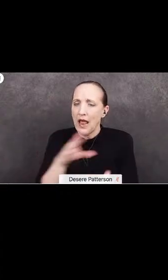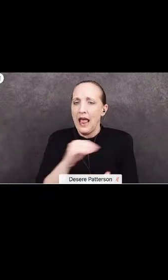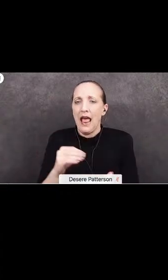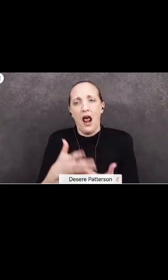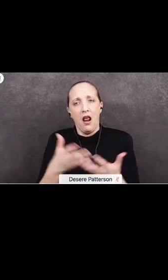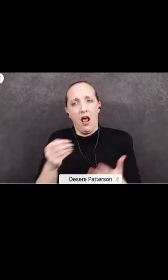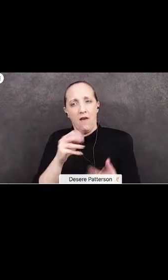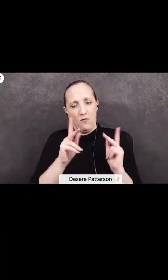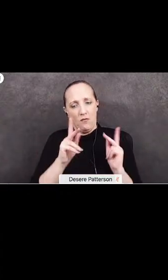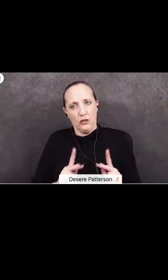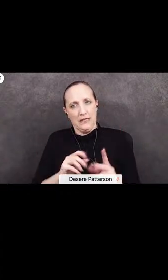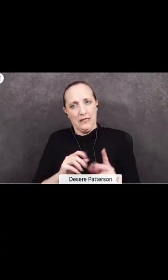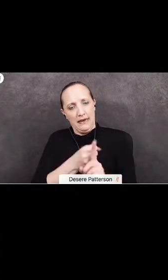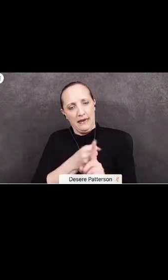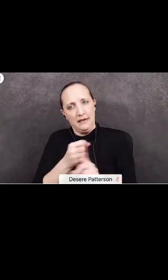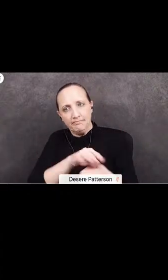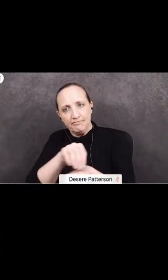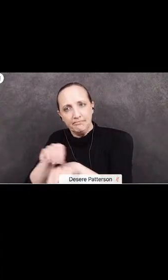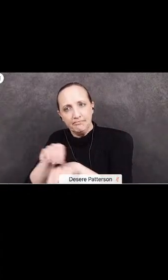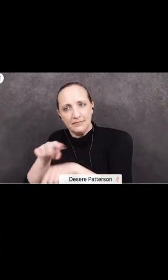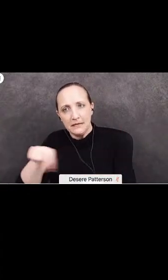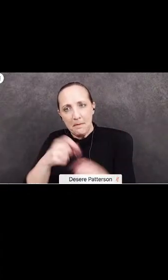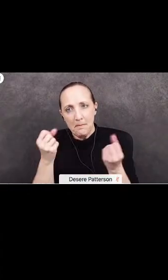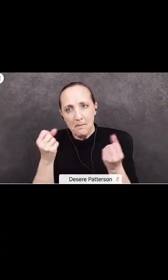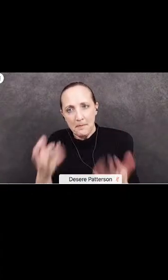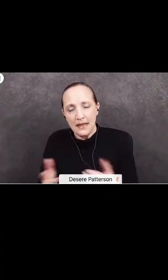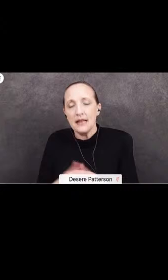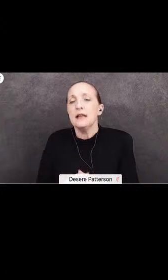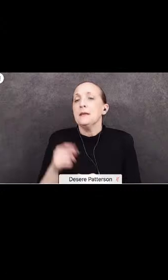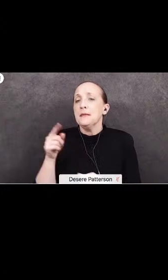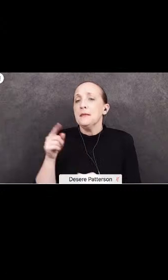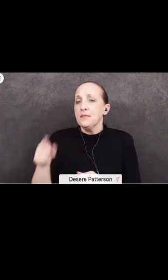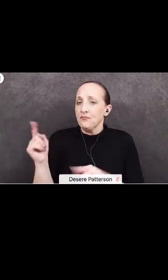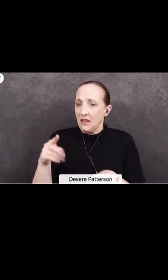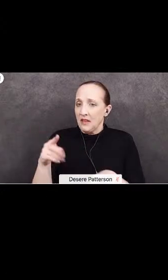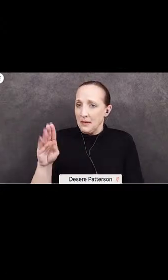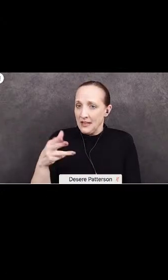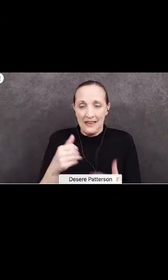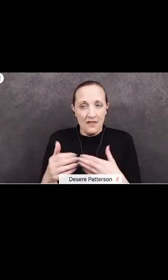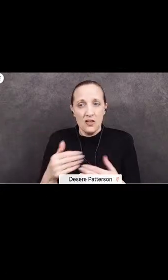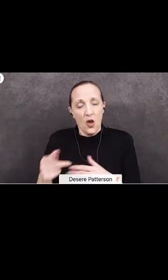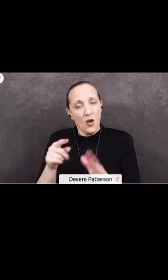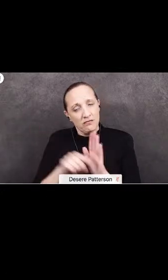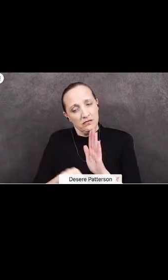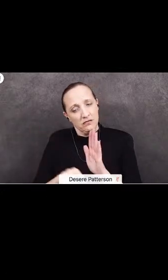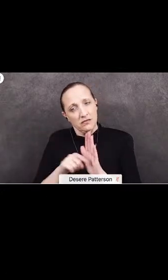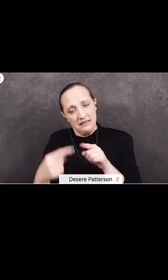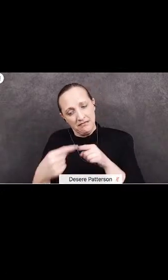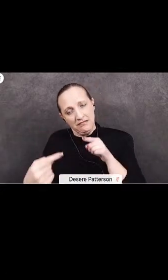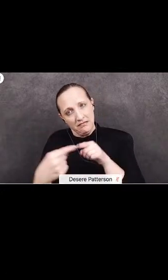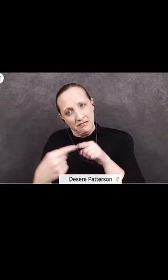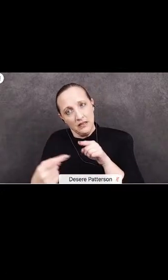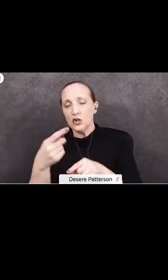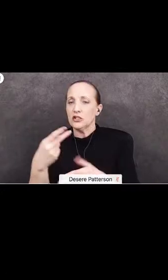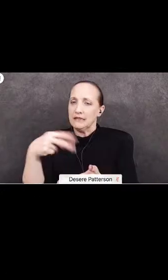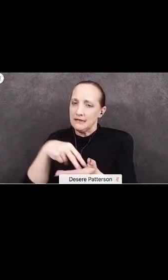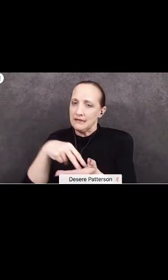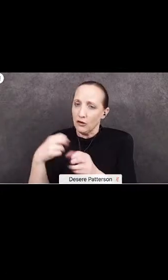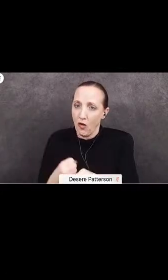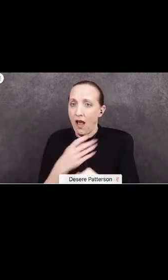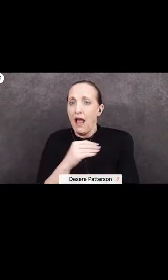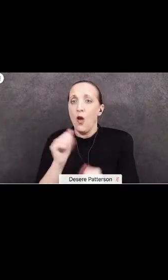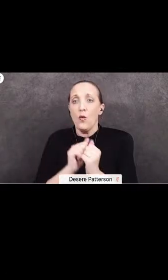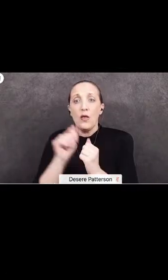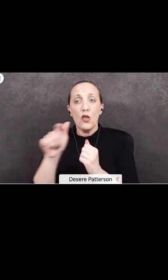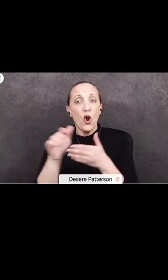on many of them. She has her back here at VHS despite the pushback she has received. She stands strong for us and under her leadership